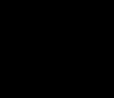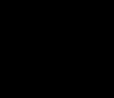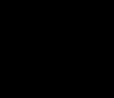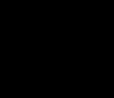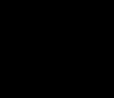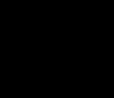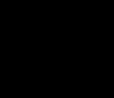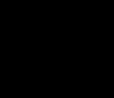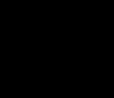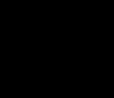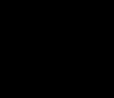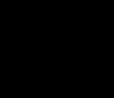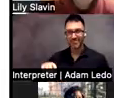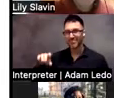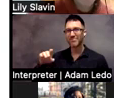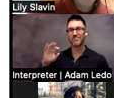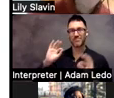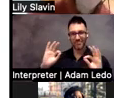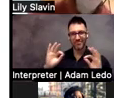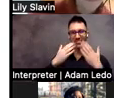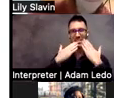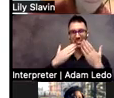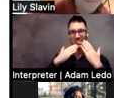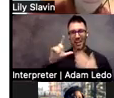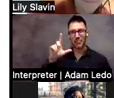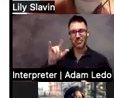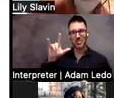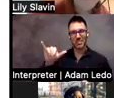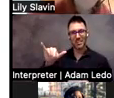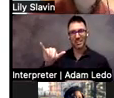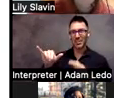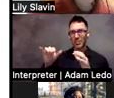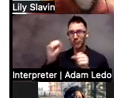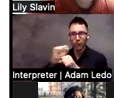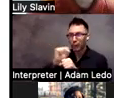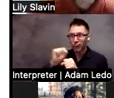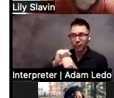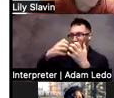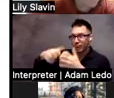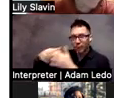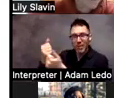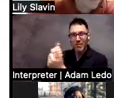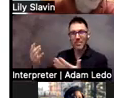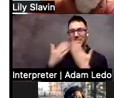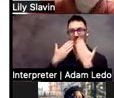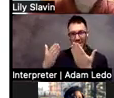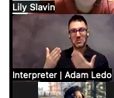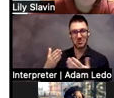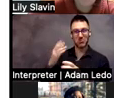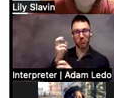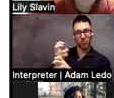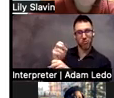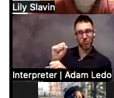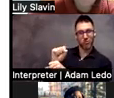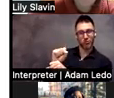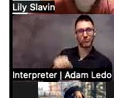Thanks so much, Lily, for getting everything together. I really appreciate all your hard work. I know it's not easy. And thank you, everybody, for coming. I know these are